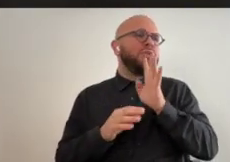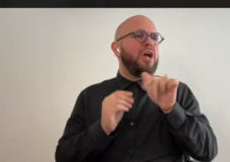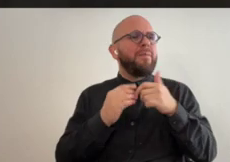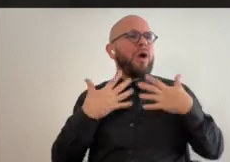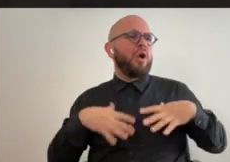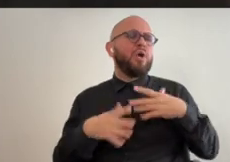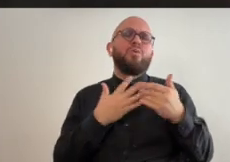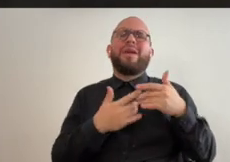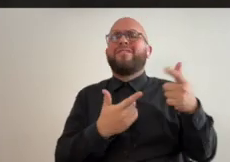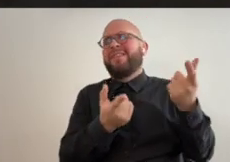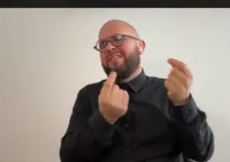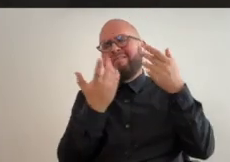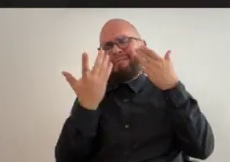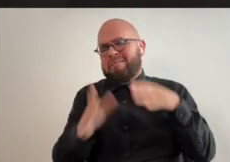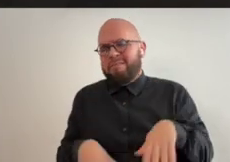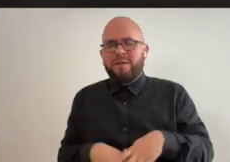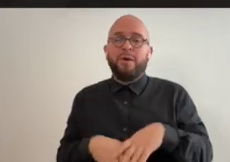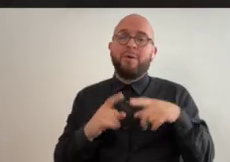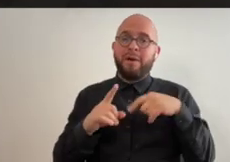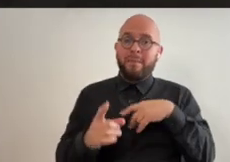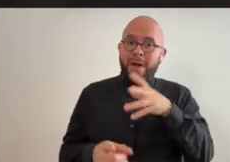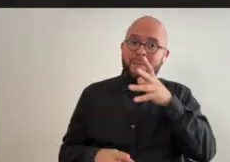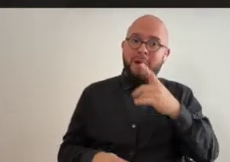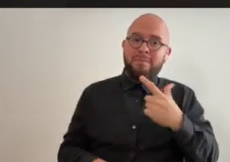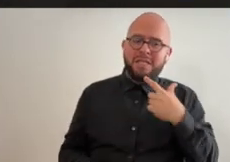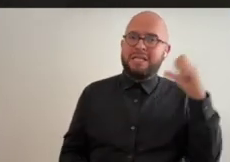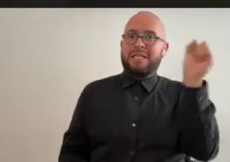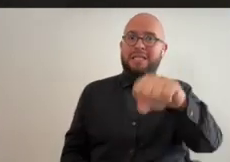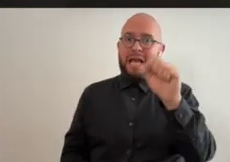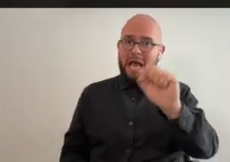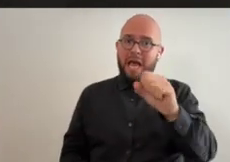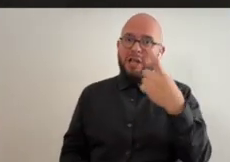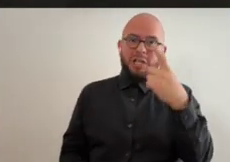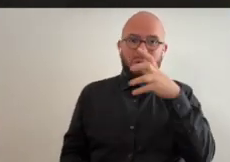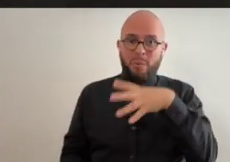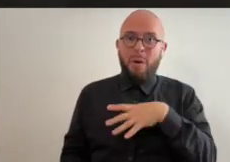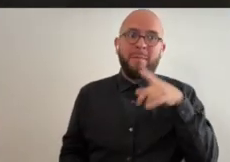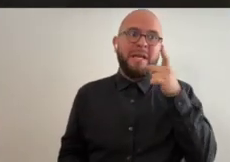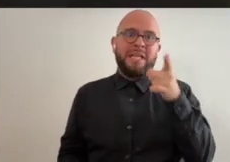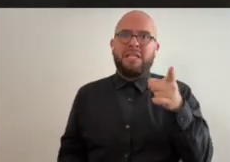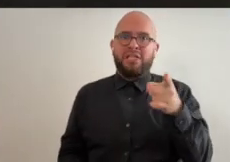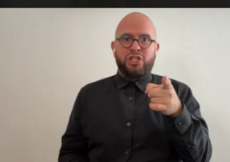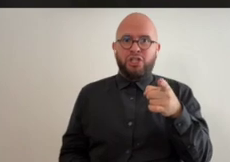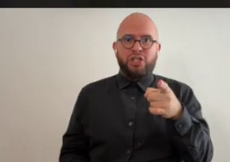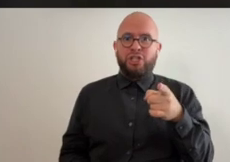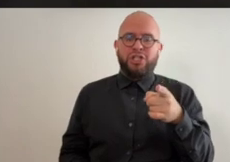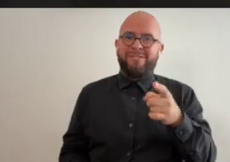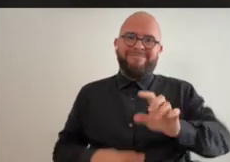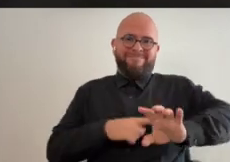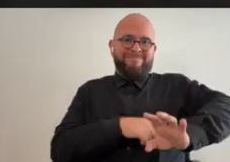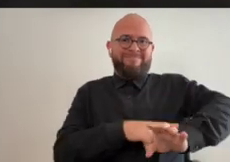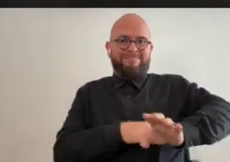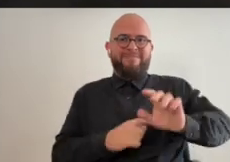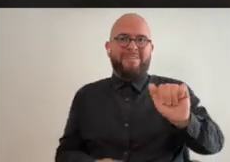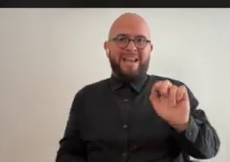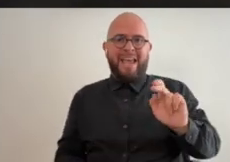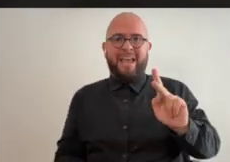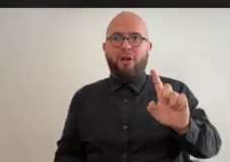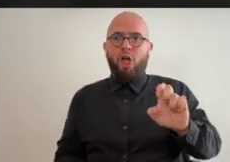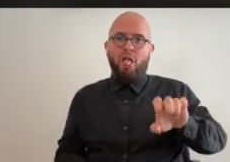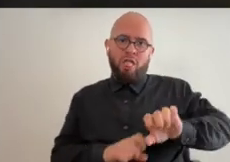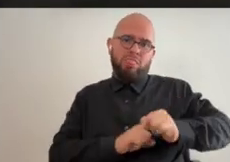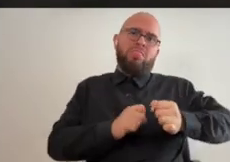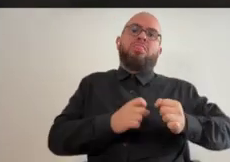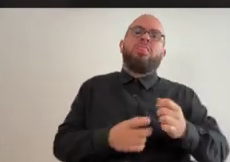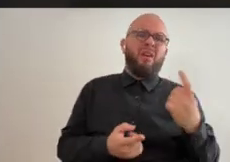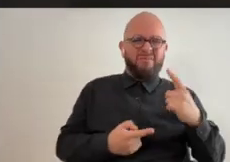talked ate food talked about clothes whatever they did and um my mom said yeah there's this woman she had you